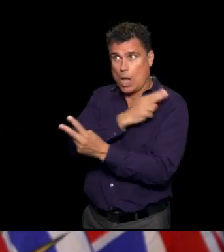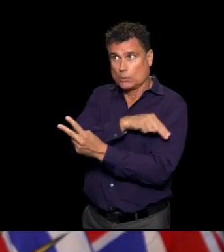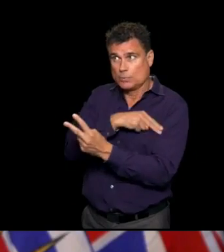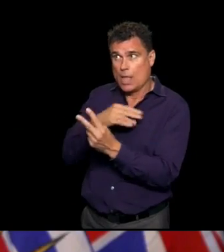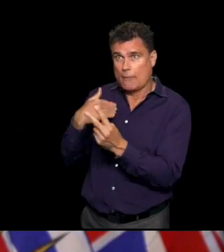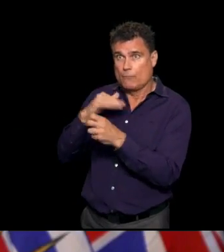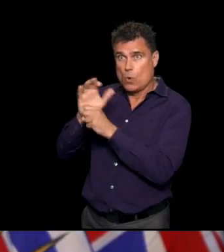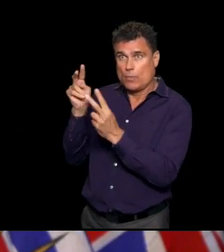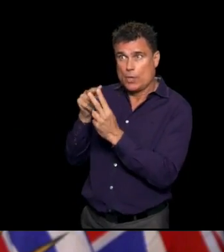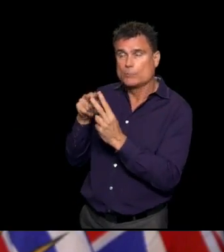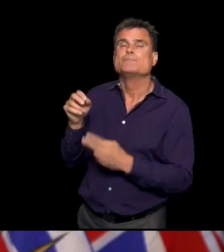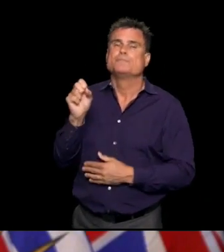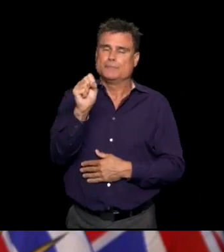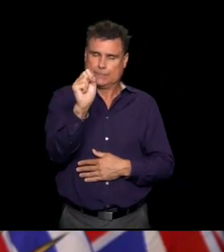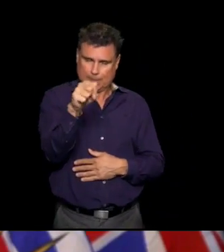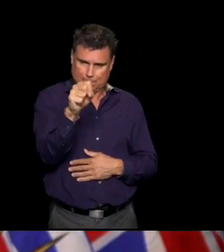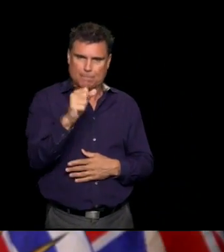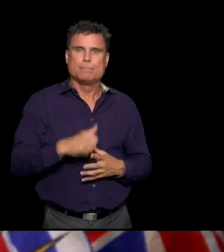Thank you very much.